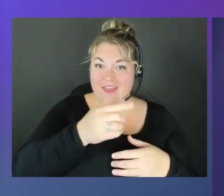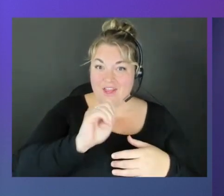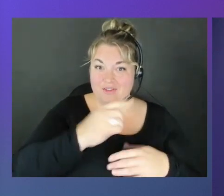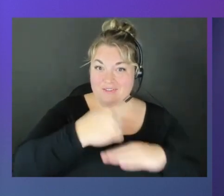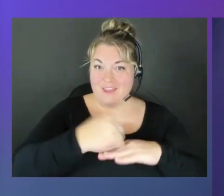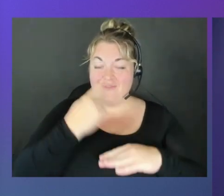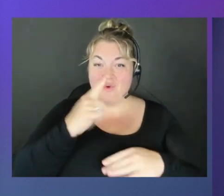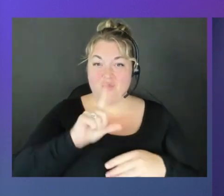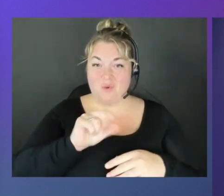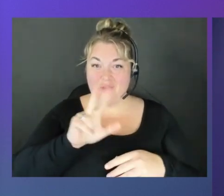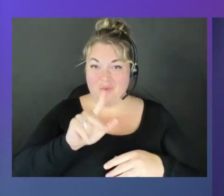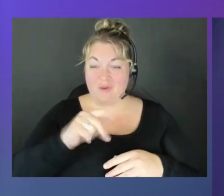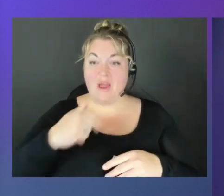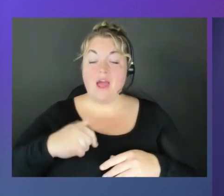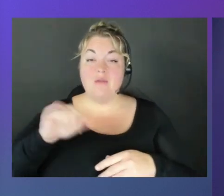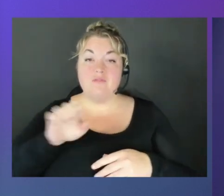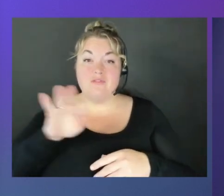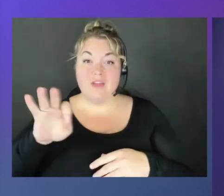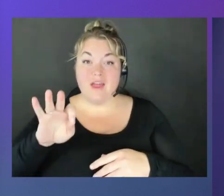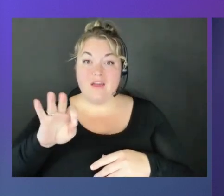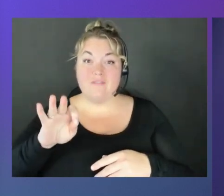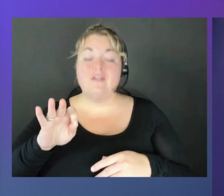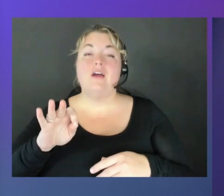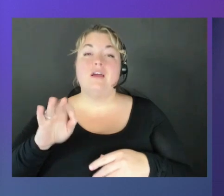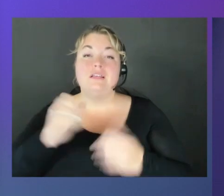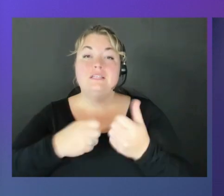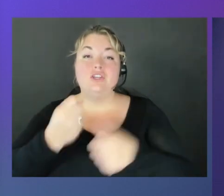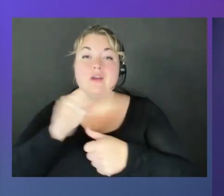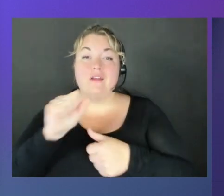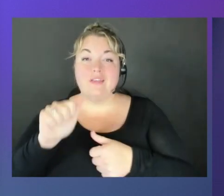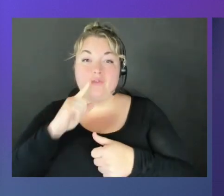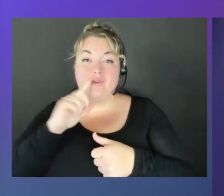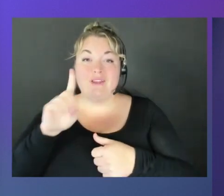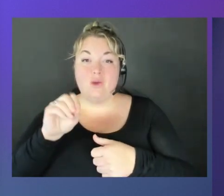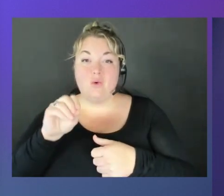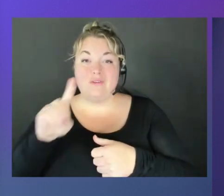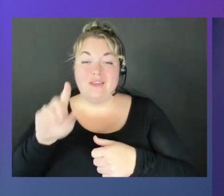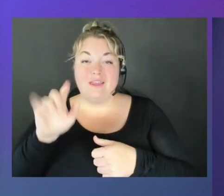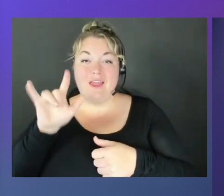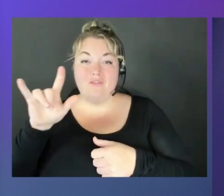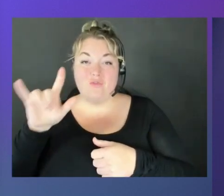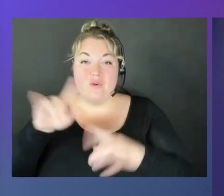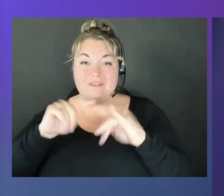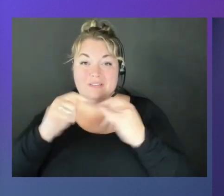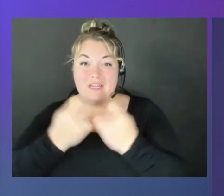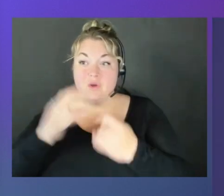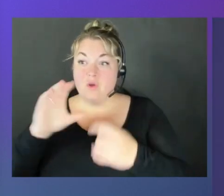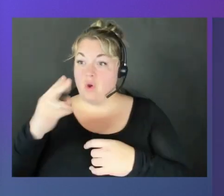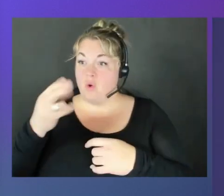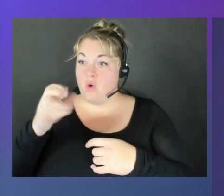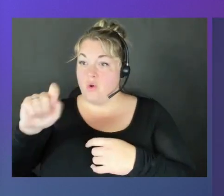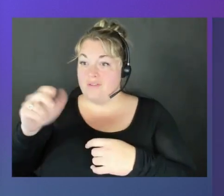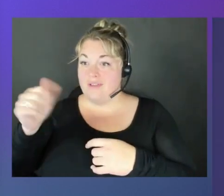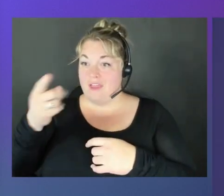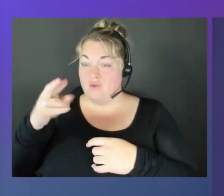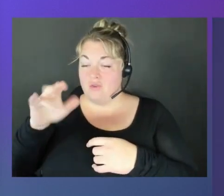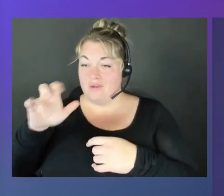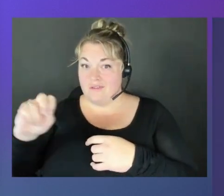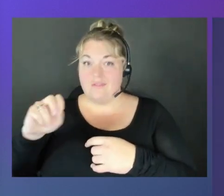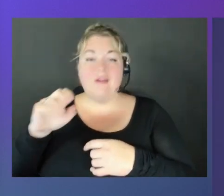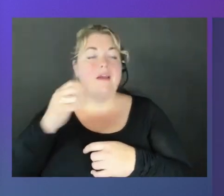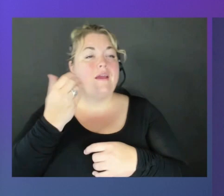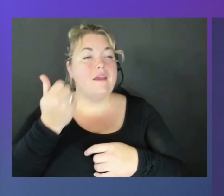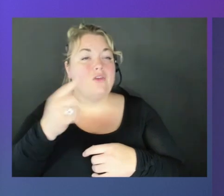I'm one of your hosts, Jeff Maruschak, Senior SA on our DoD Air Force team, my co-host Adrian. Hey folks, my name is Adrian San Miguel, I'm a Principal Partner